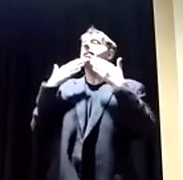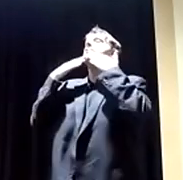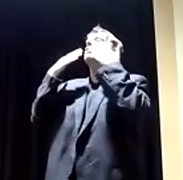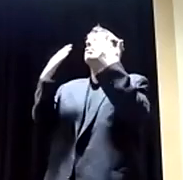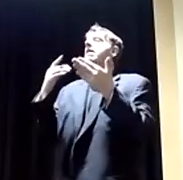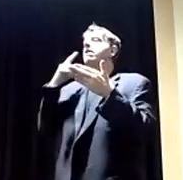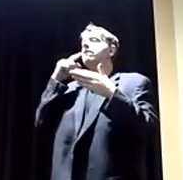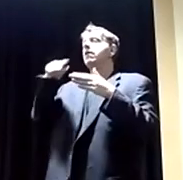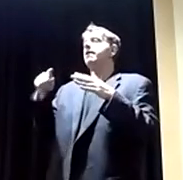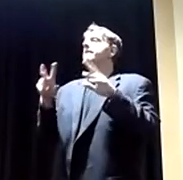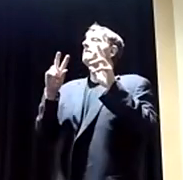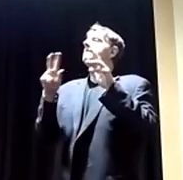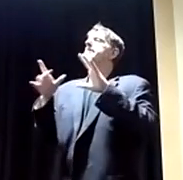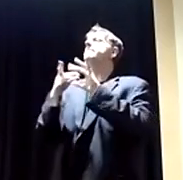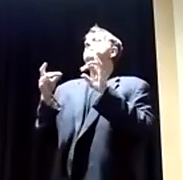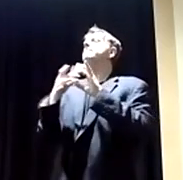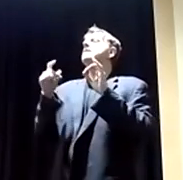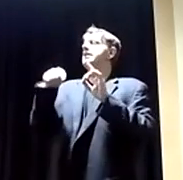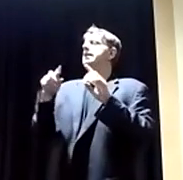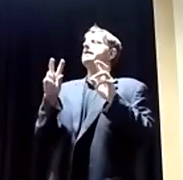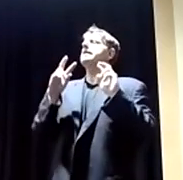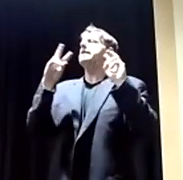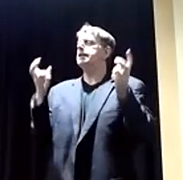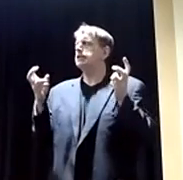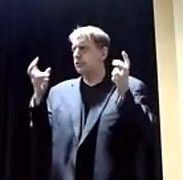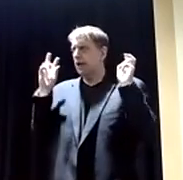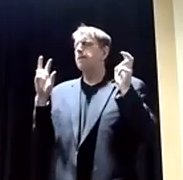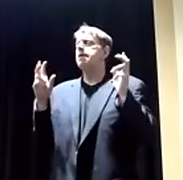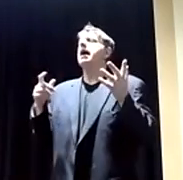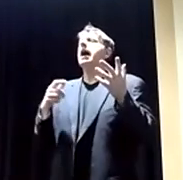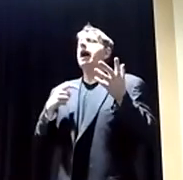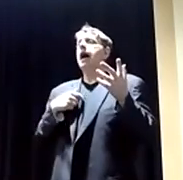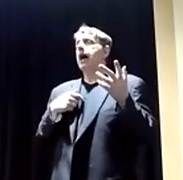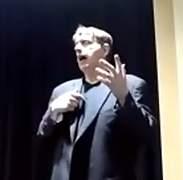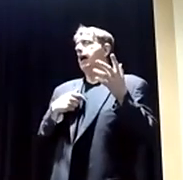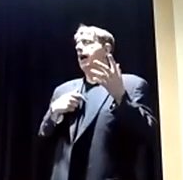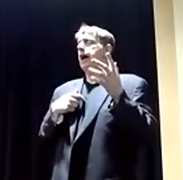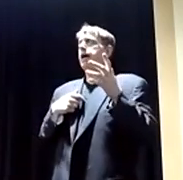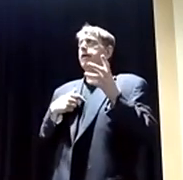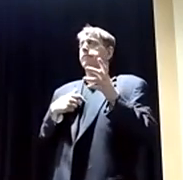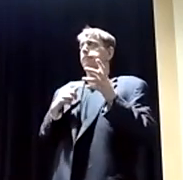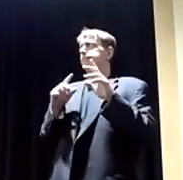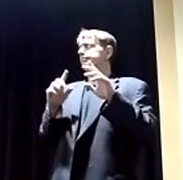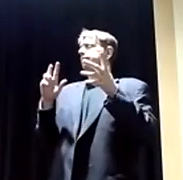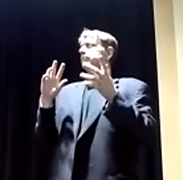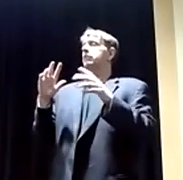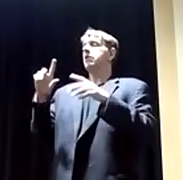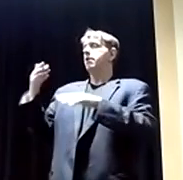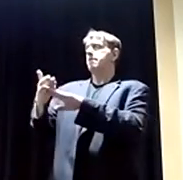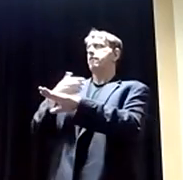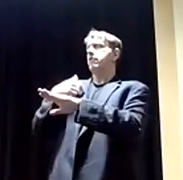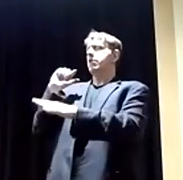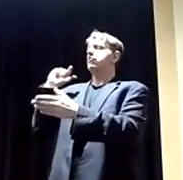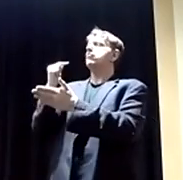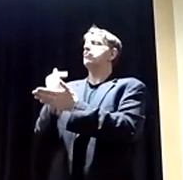this up. And like so many of the topics, I have real skin in the game on this. You know, live six different places by the time I graduated high school